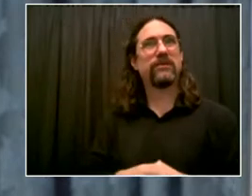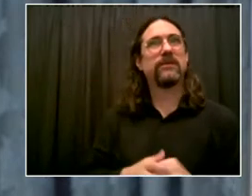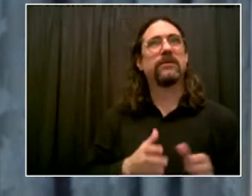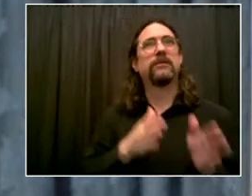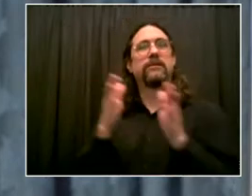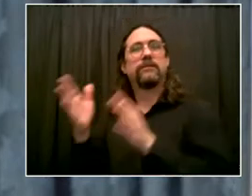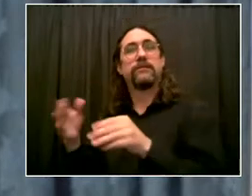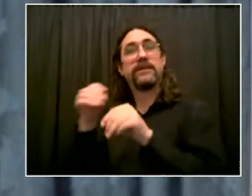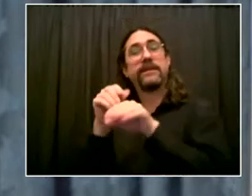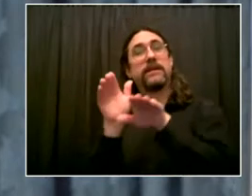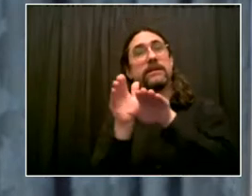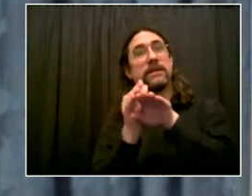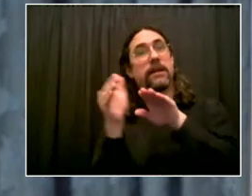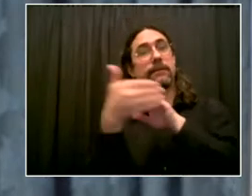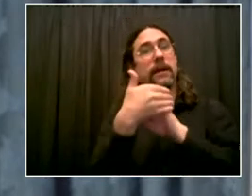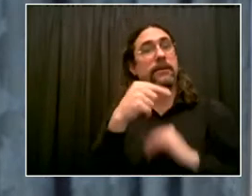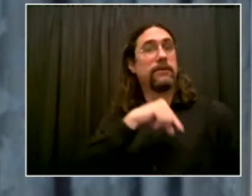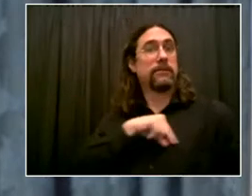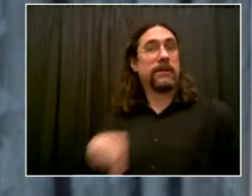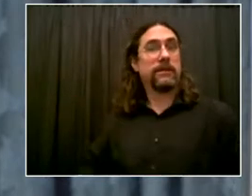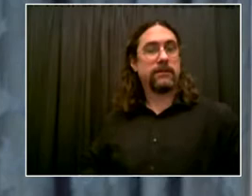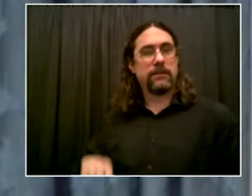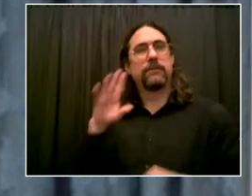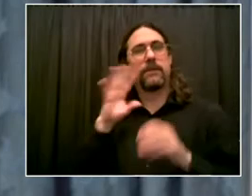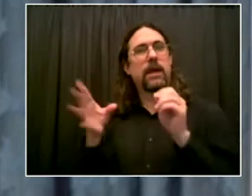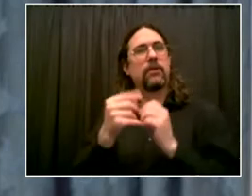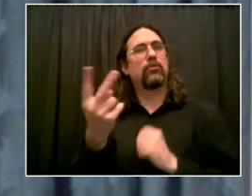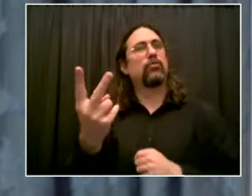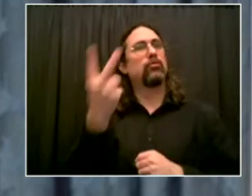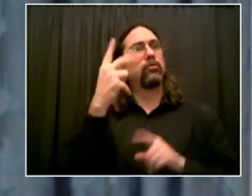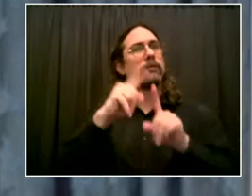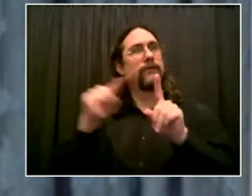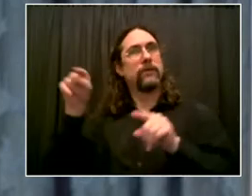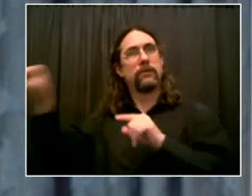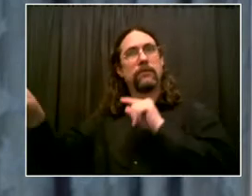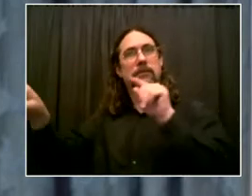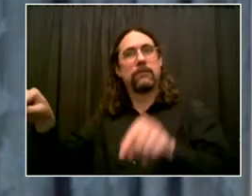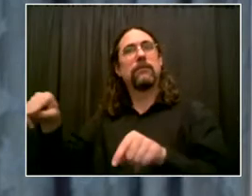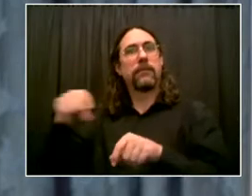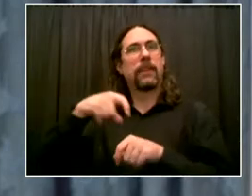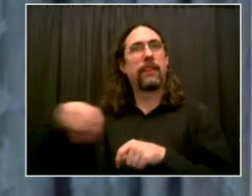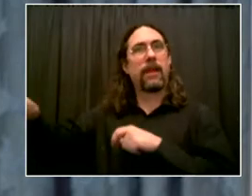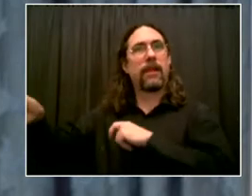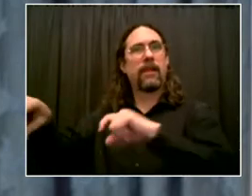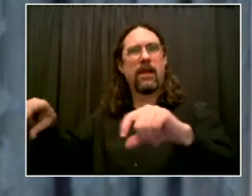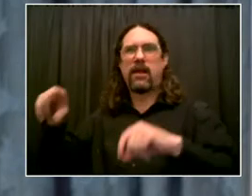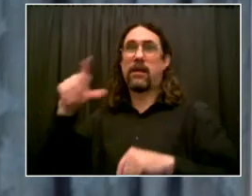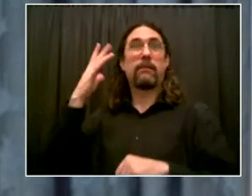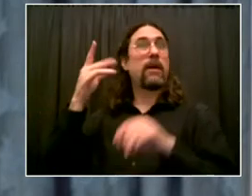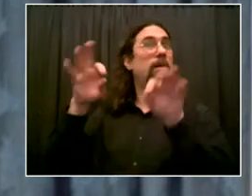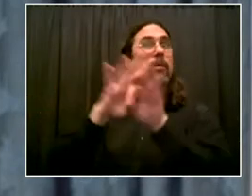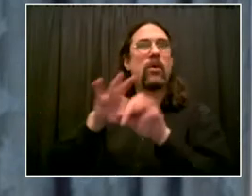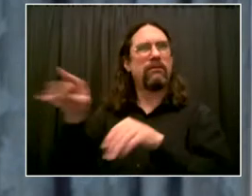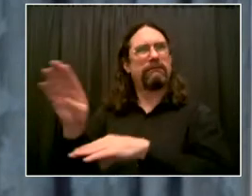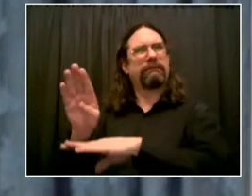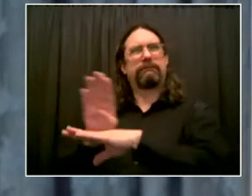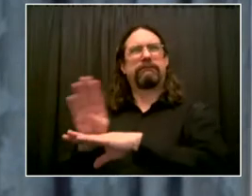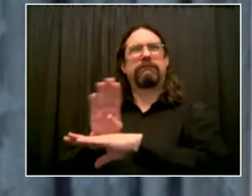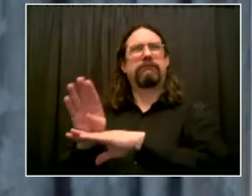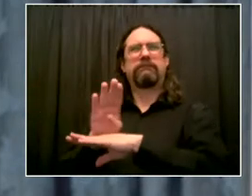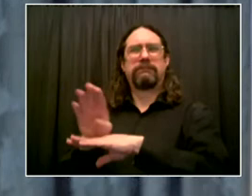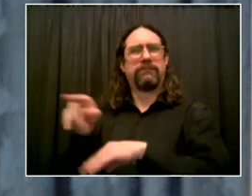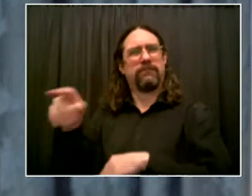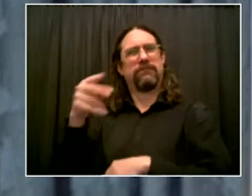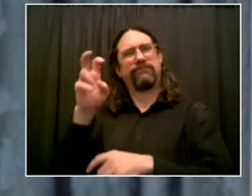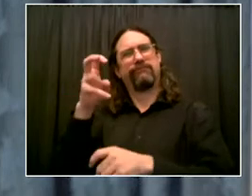transportation hub, and this will affect many hundreds of thousands of commuters and dramatically improve their access